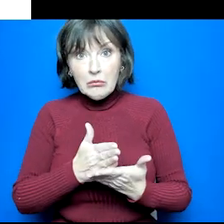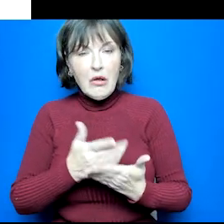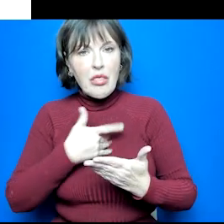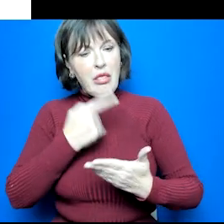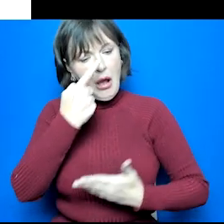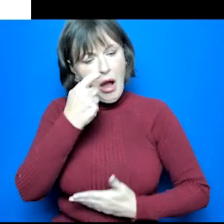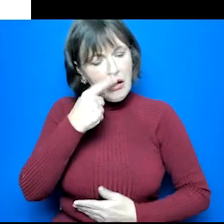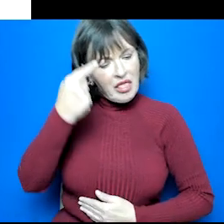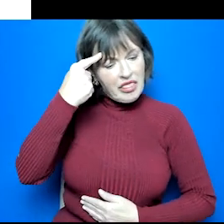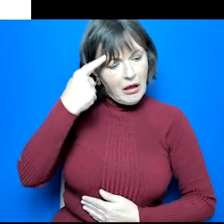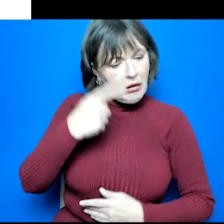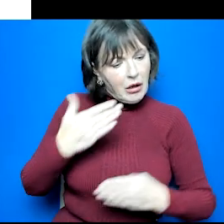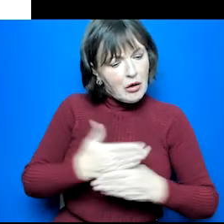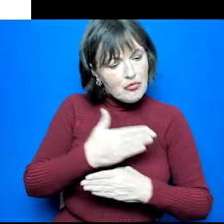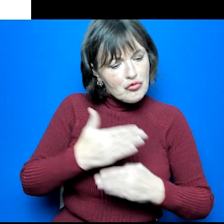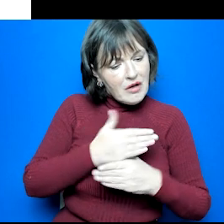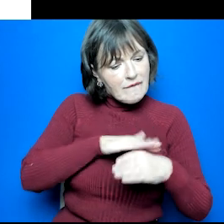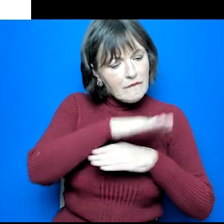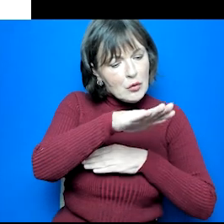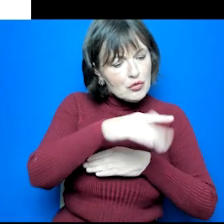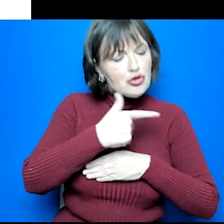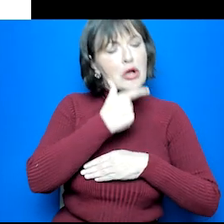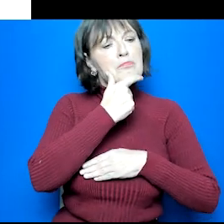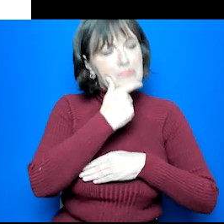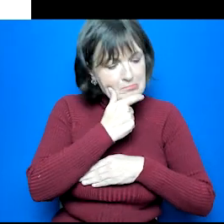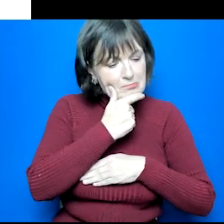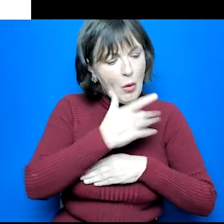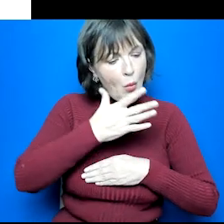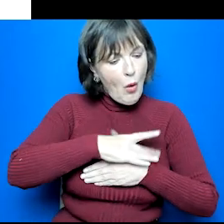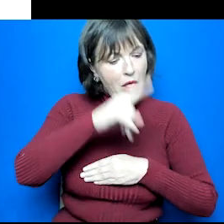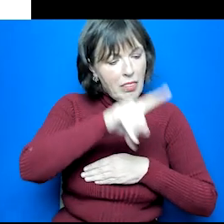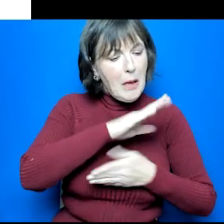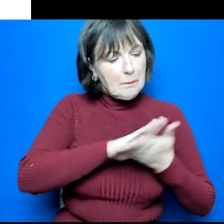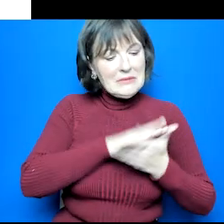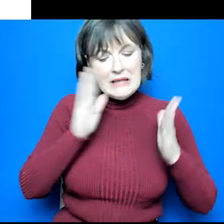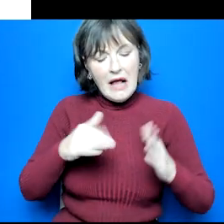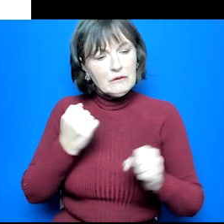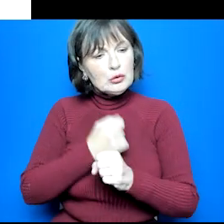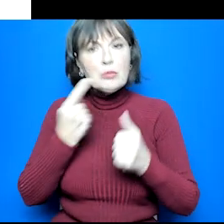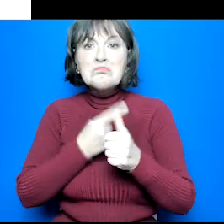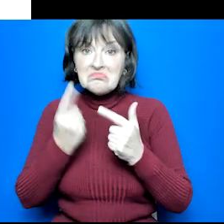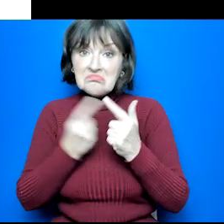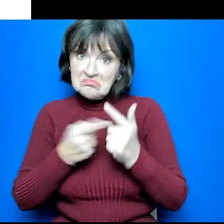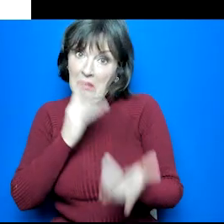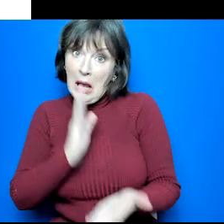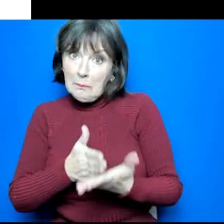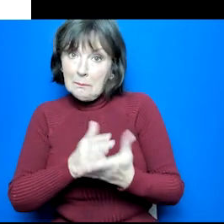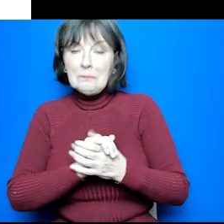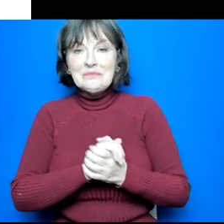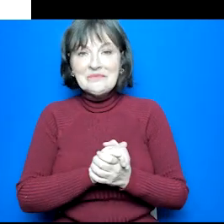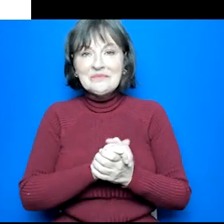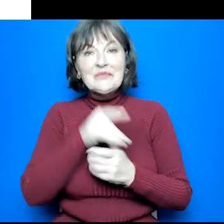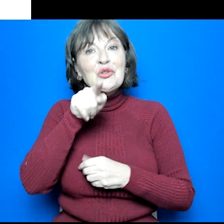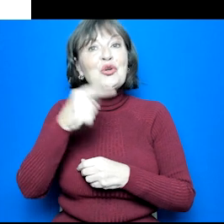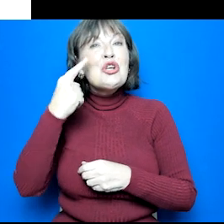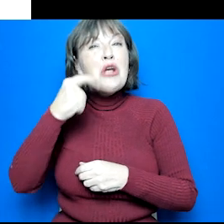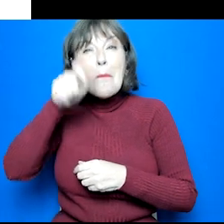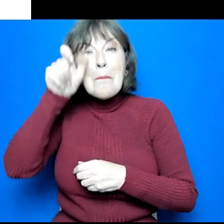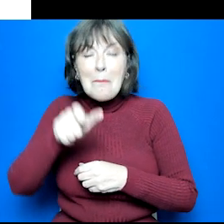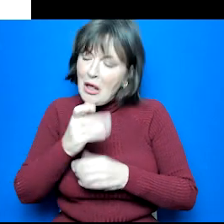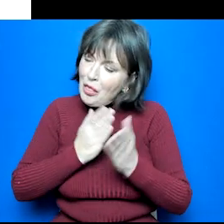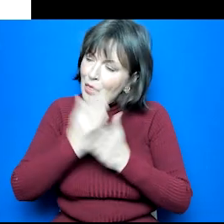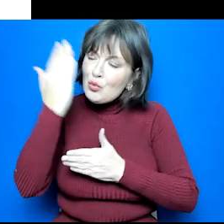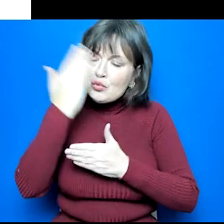to explore and consider their career ideas and take action to realise them. As your young person progresses throughout school,